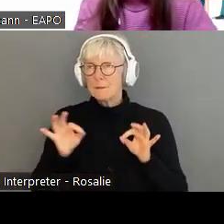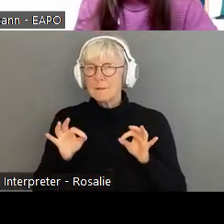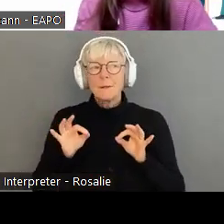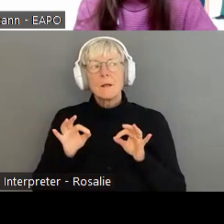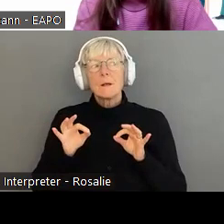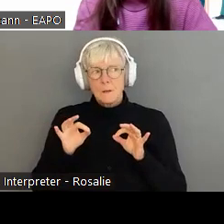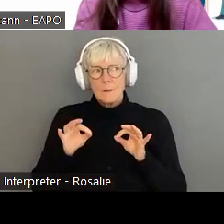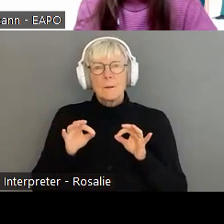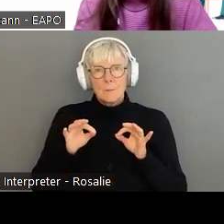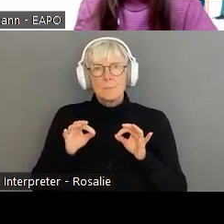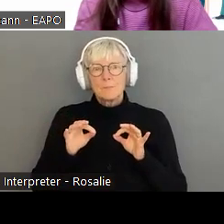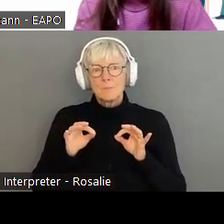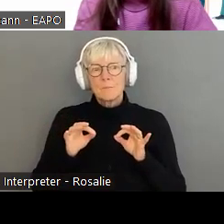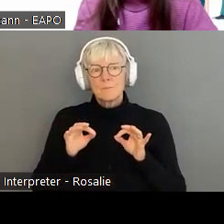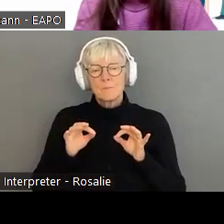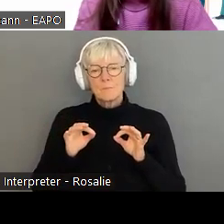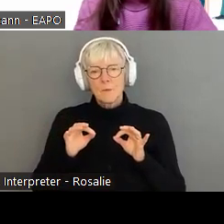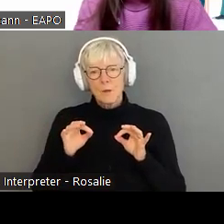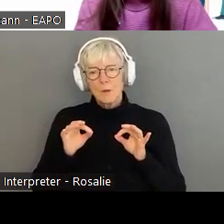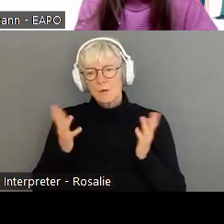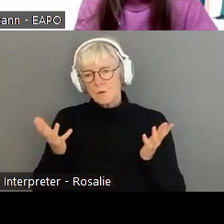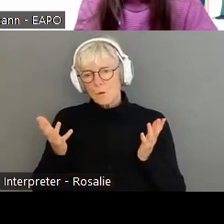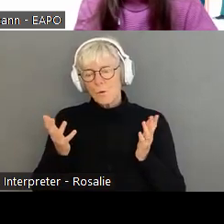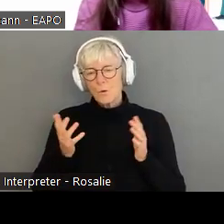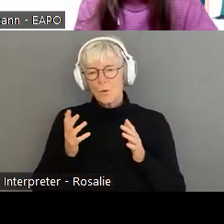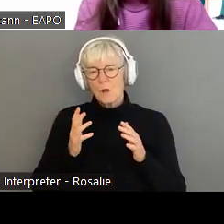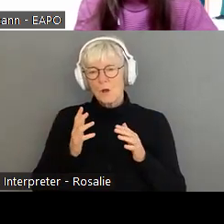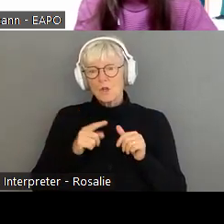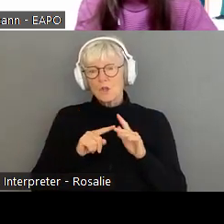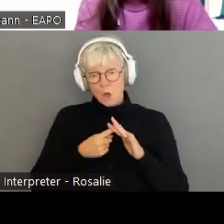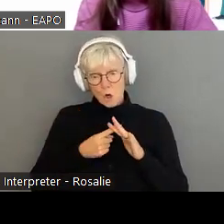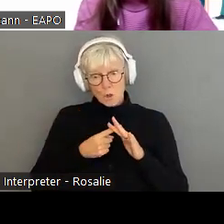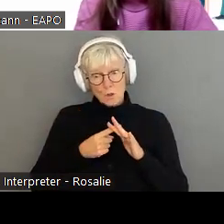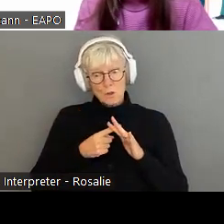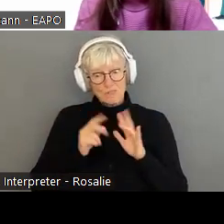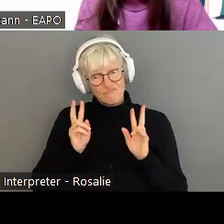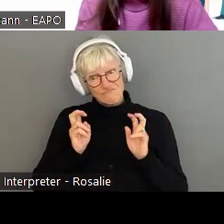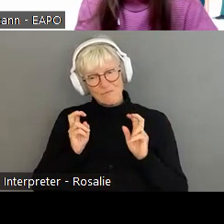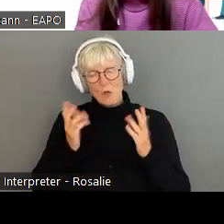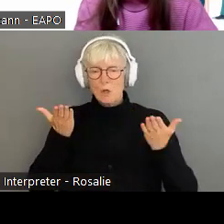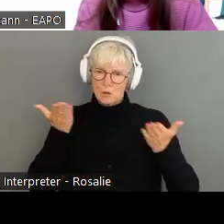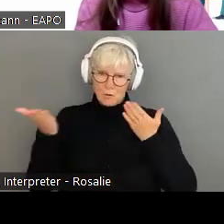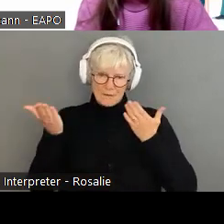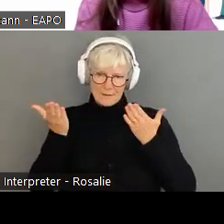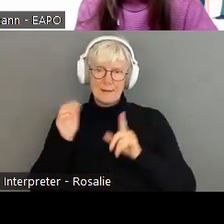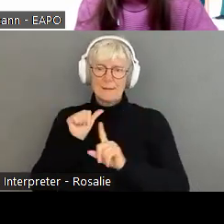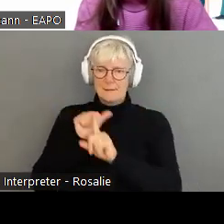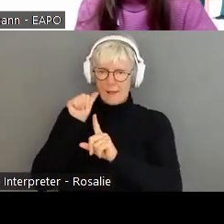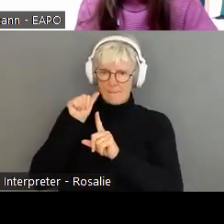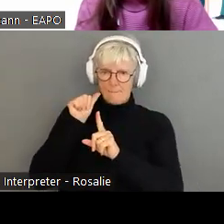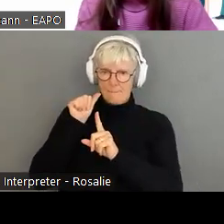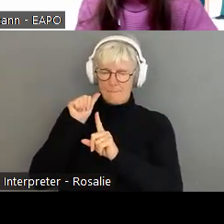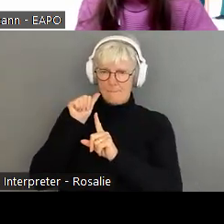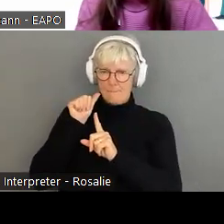cases, um, it starts off as a service scam where, you know, frauds are going in and they're